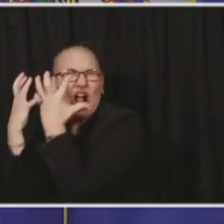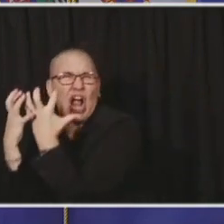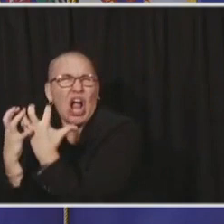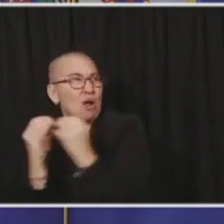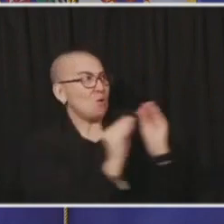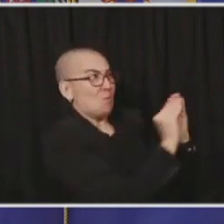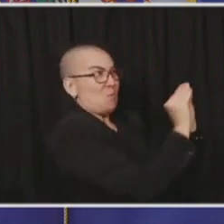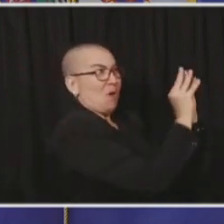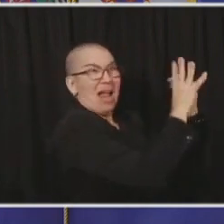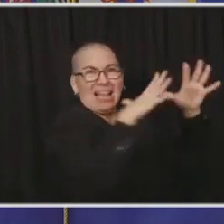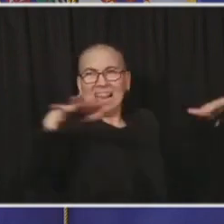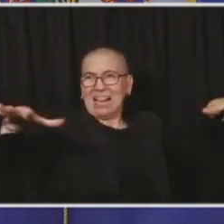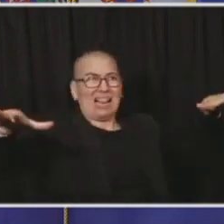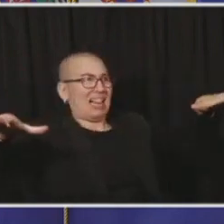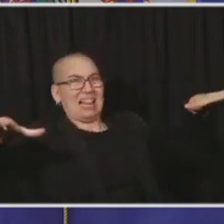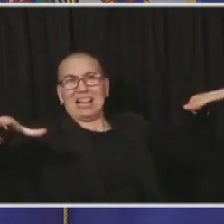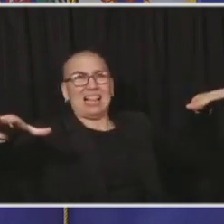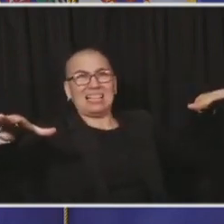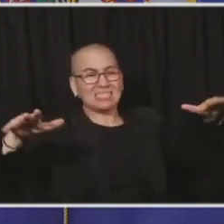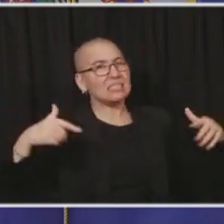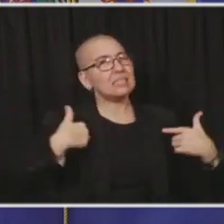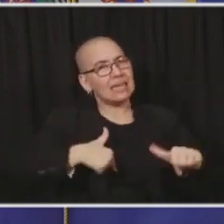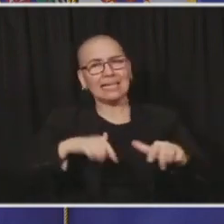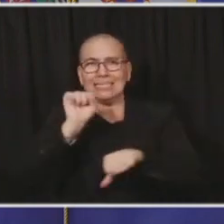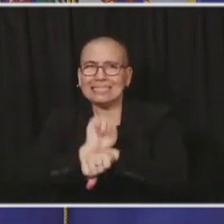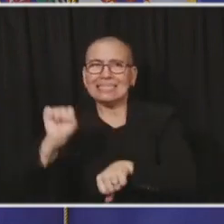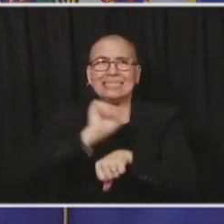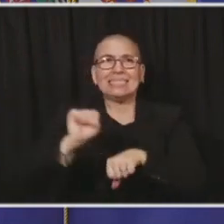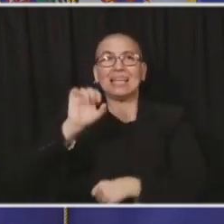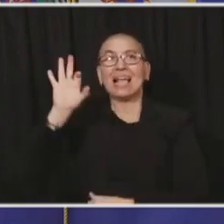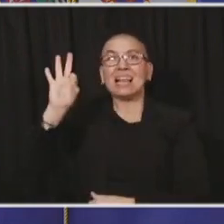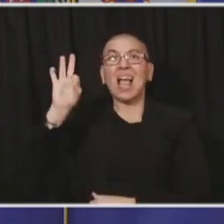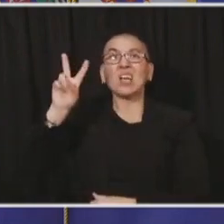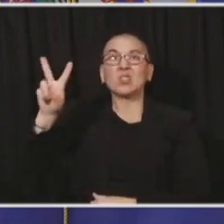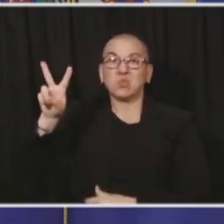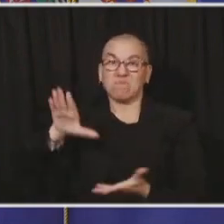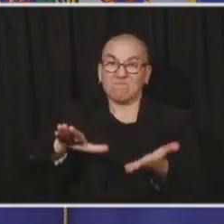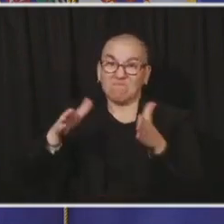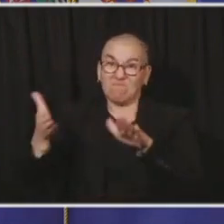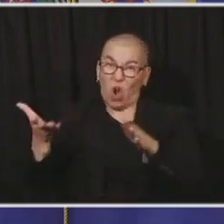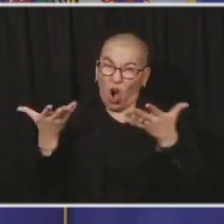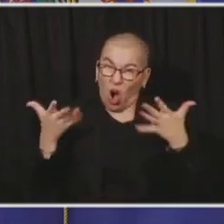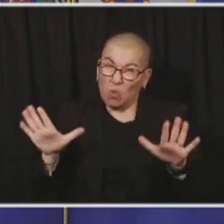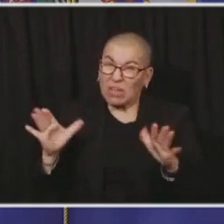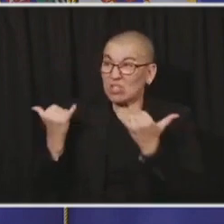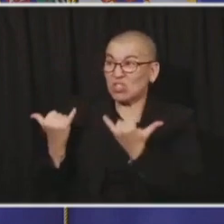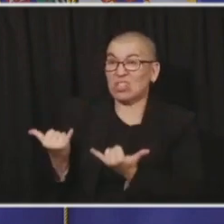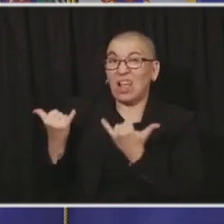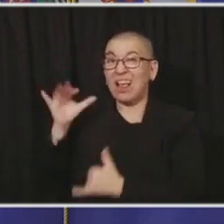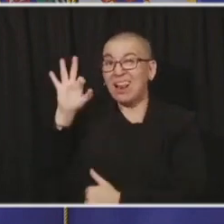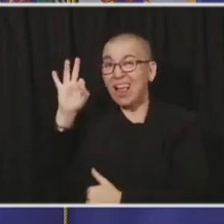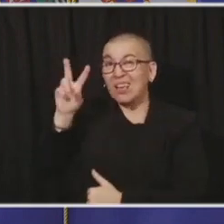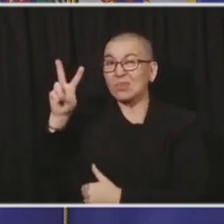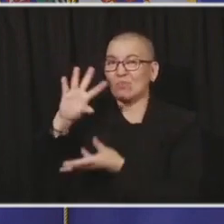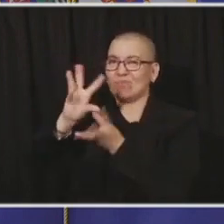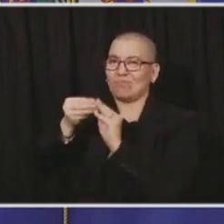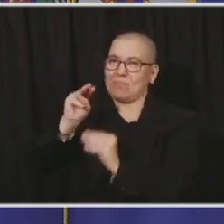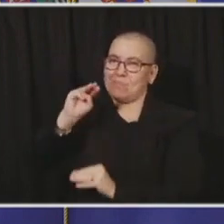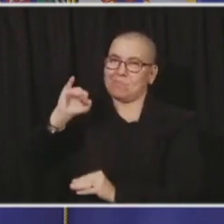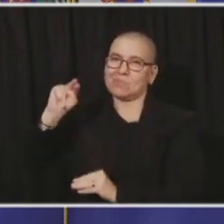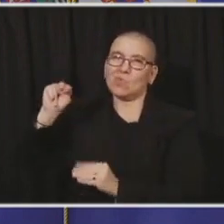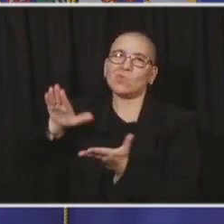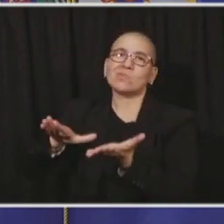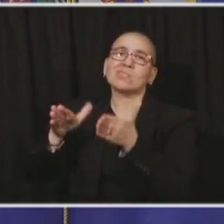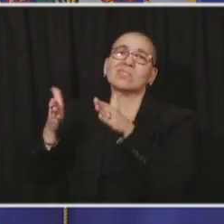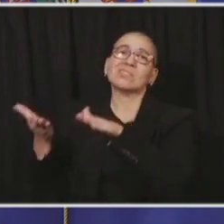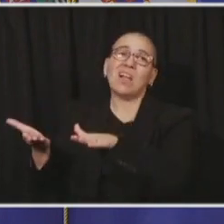we're still reporting 92 deaths of our neighbors and our fellow Minnesotans today. That's the reality we're in. We've lost more Minnesotans in a